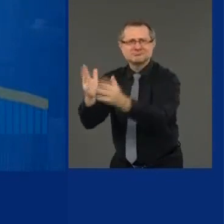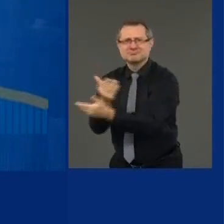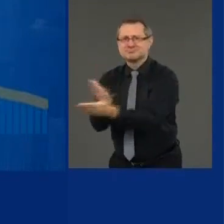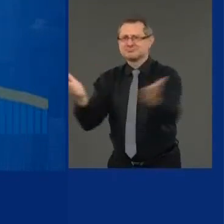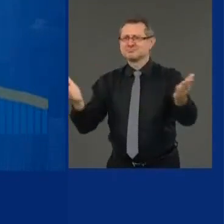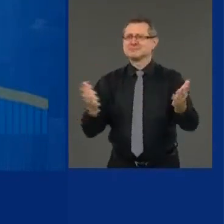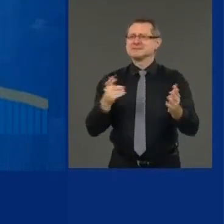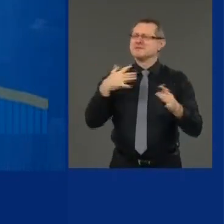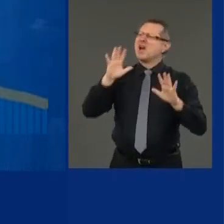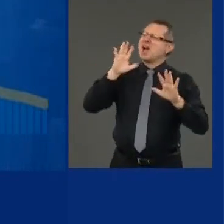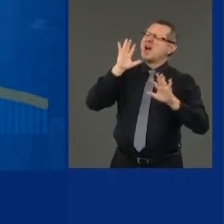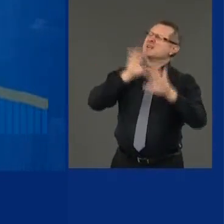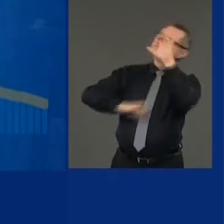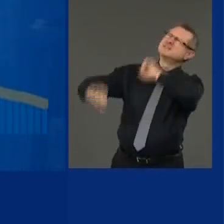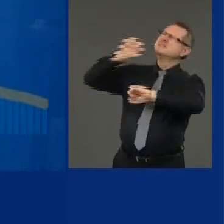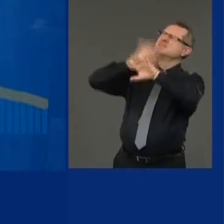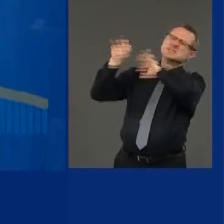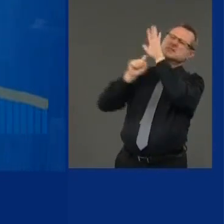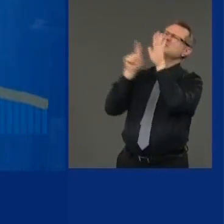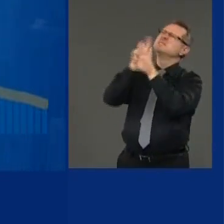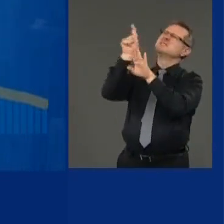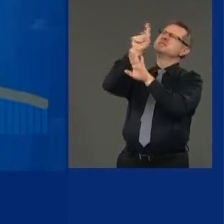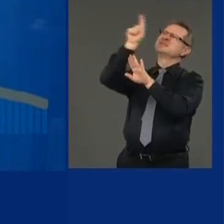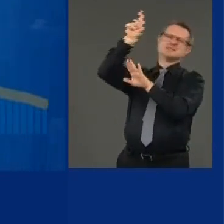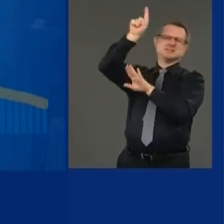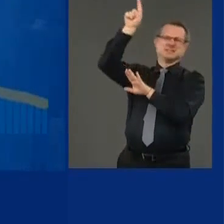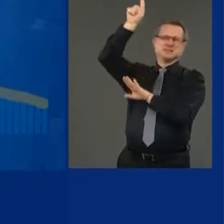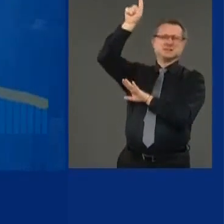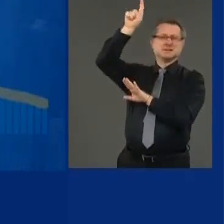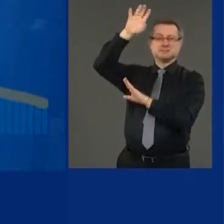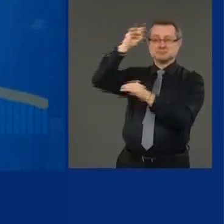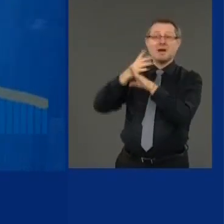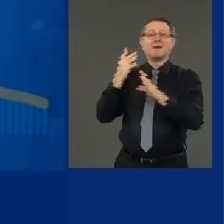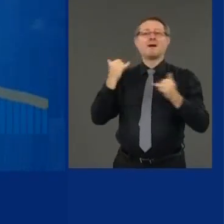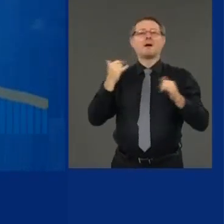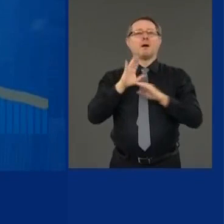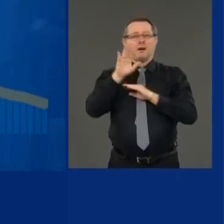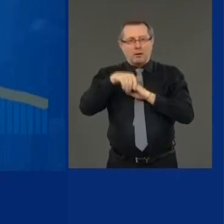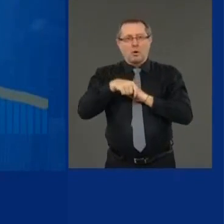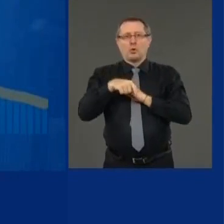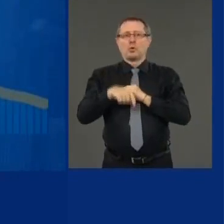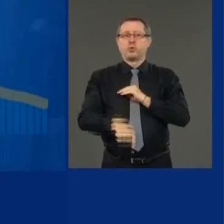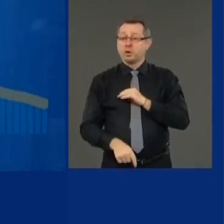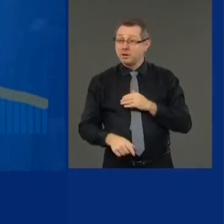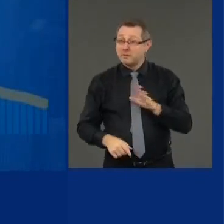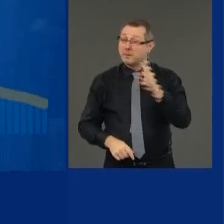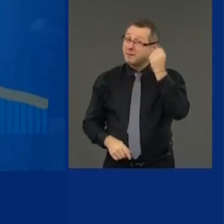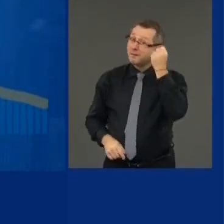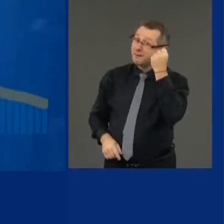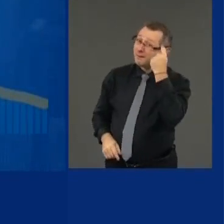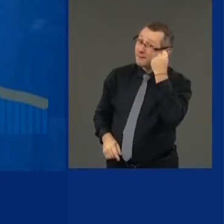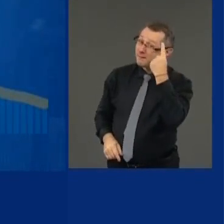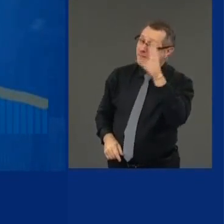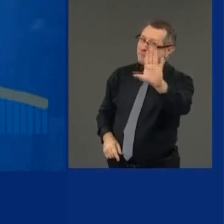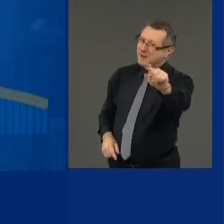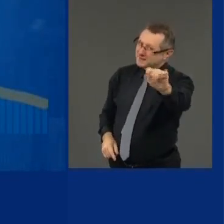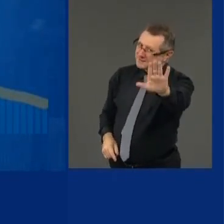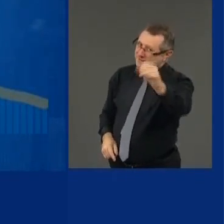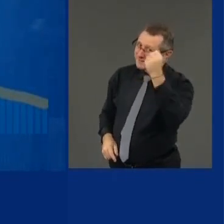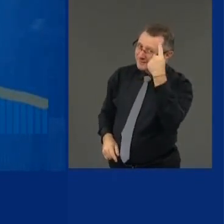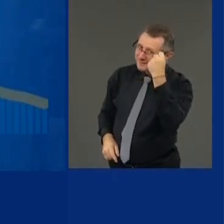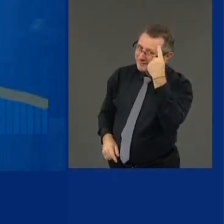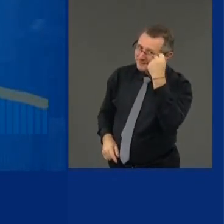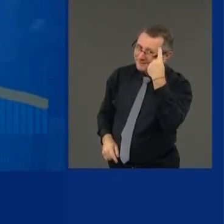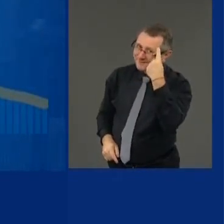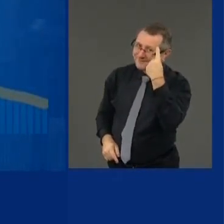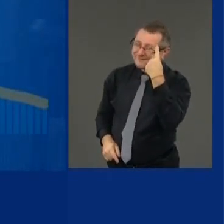mountain. And we are on the other side. The big caution, the but, is but we don't